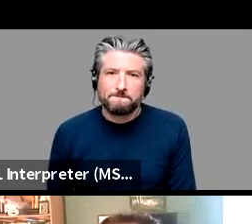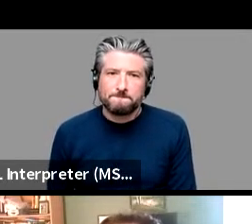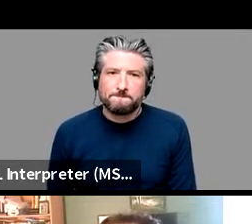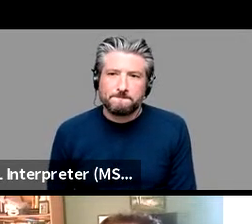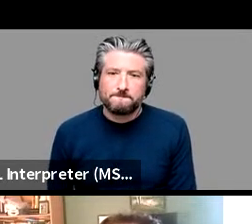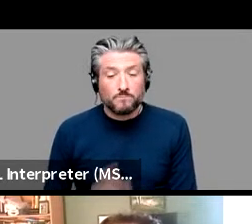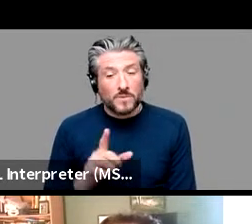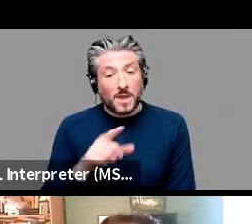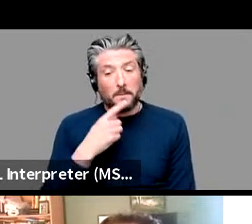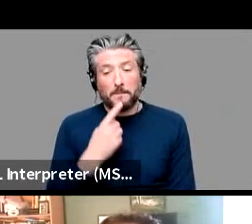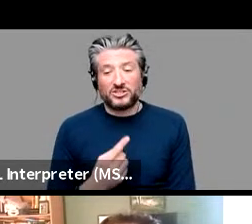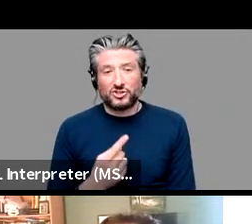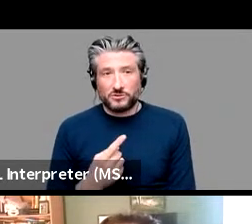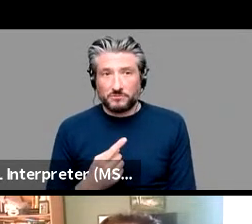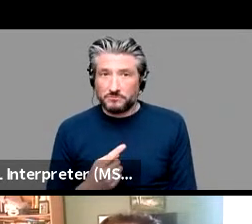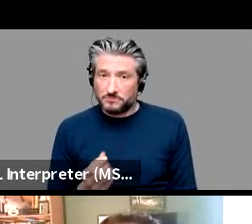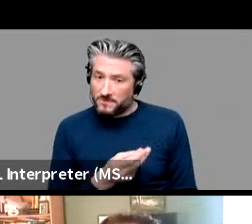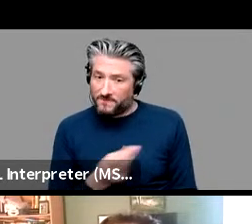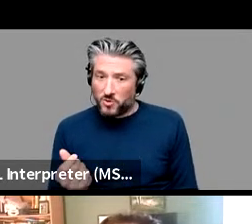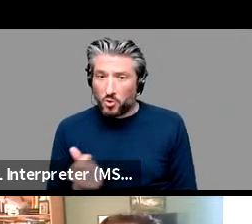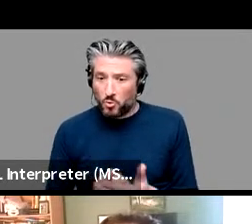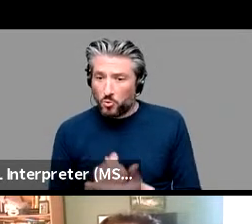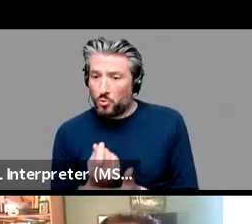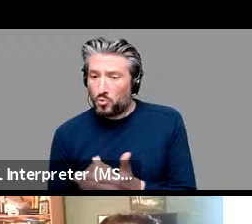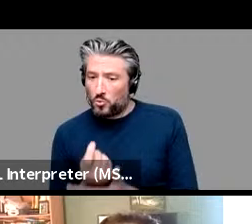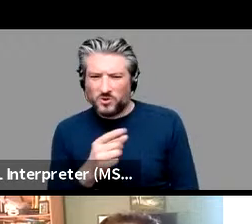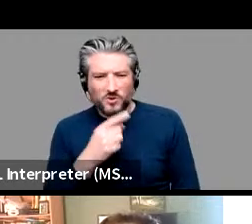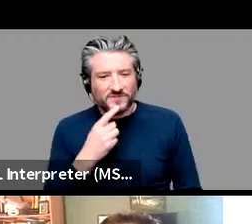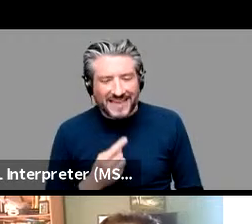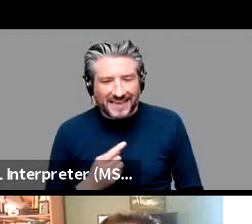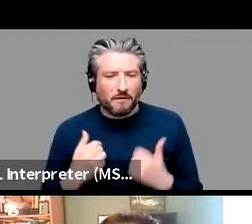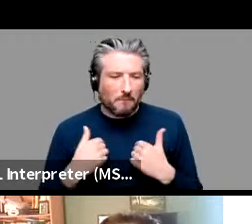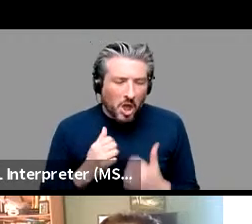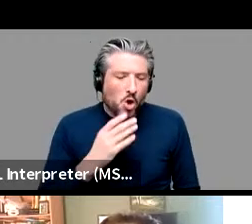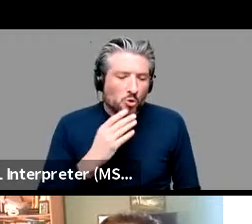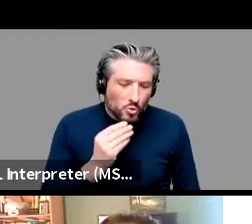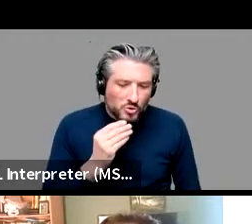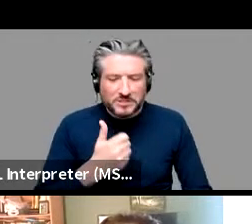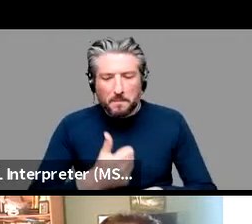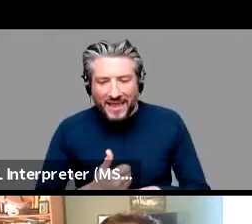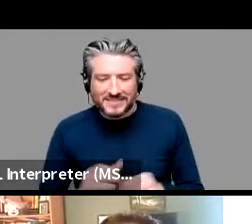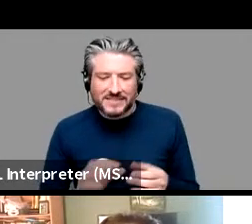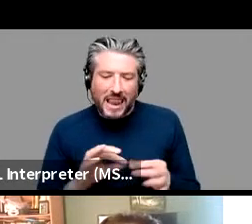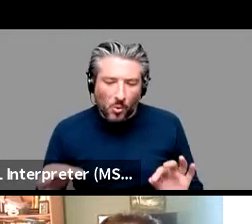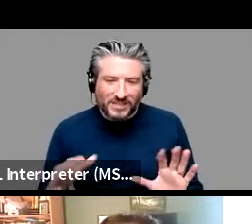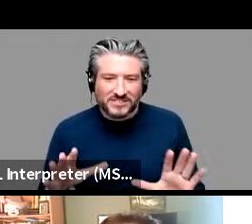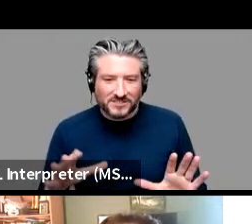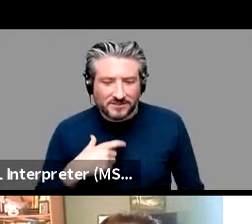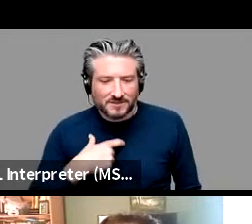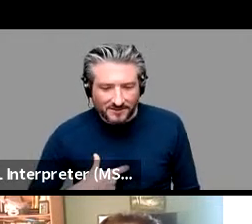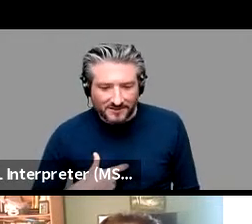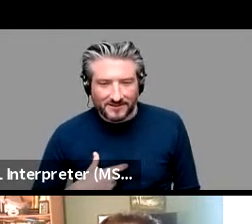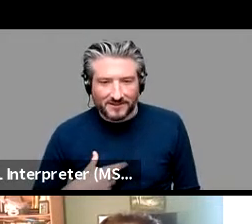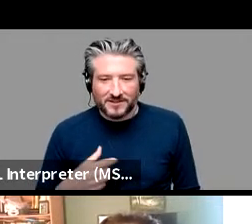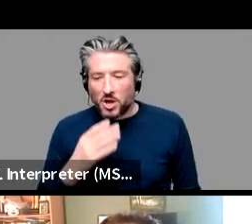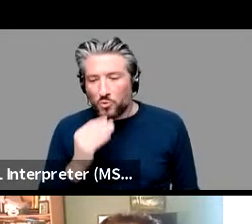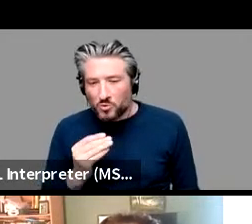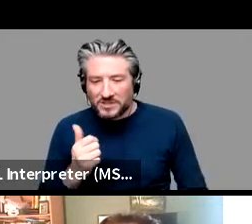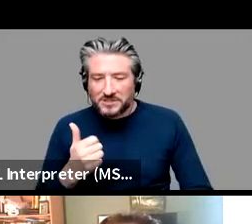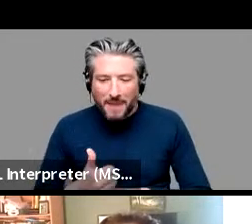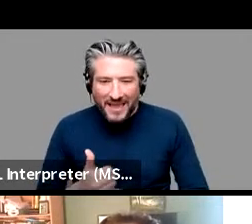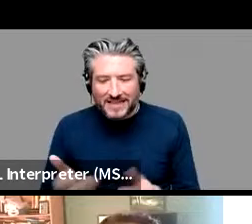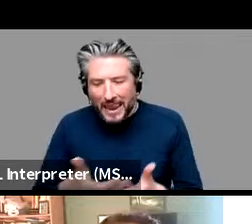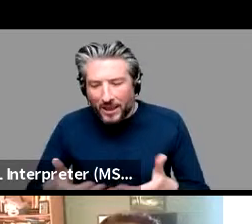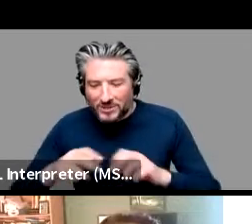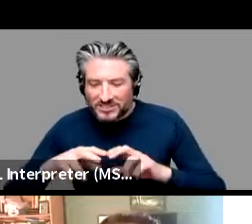mentioned several times that you are usage-based linguists that you're doing sort of usage-based linguistics um you